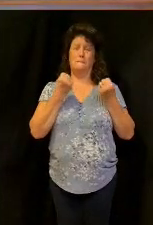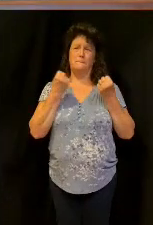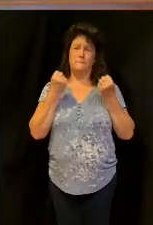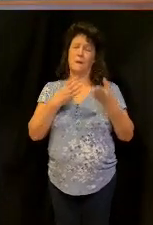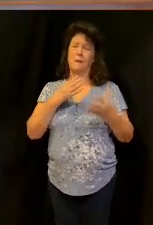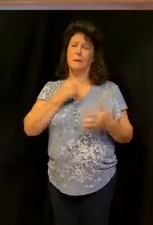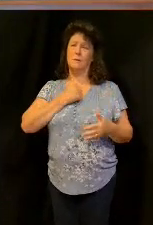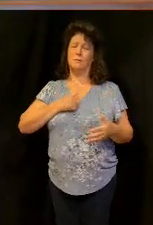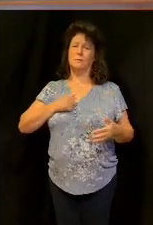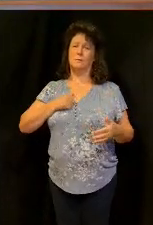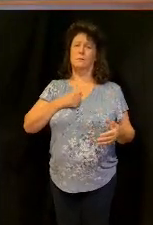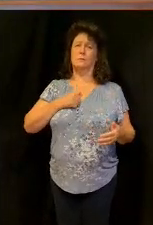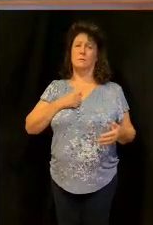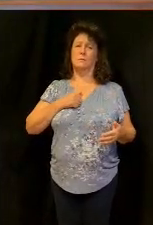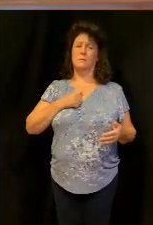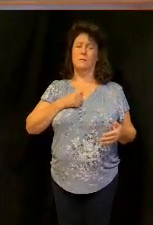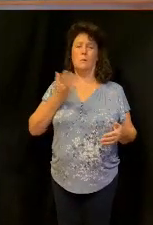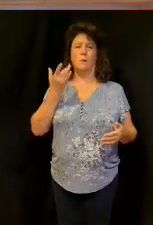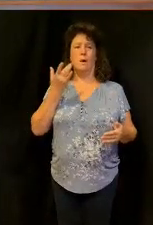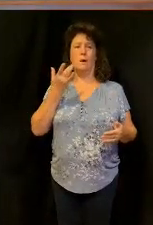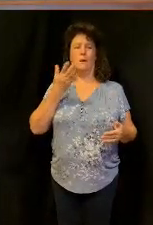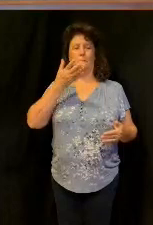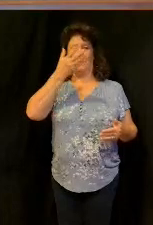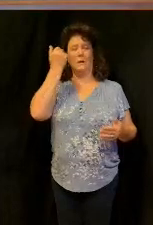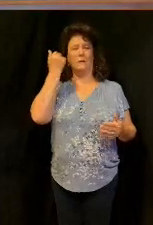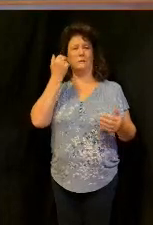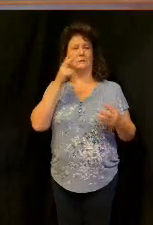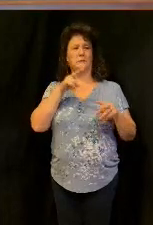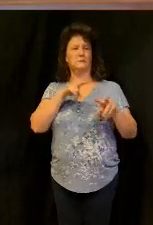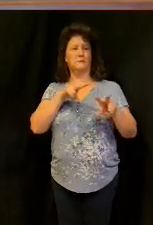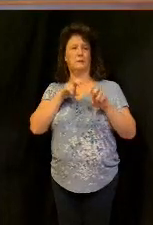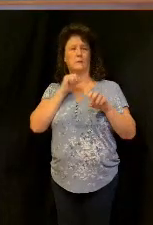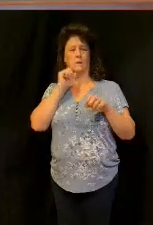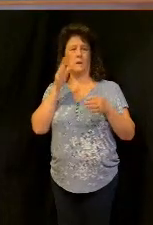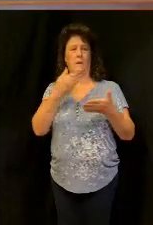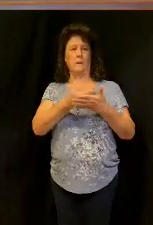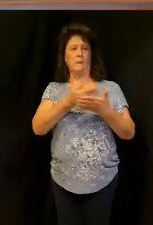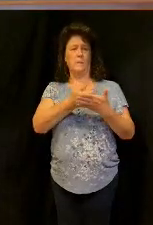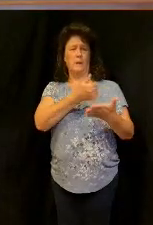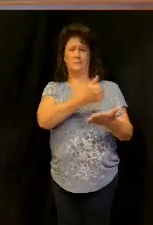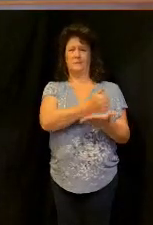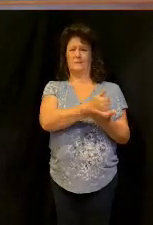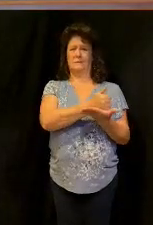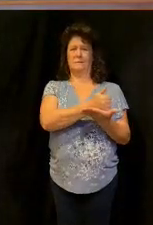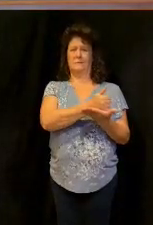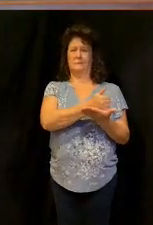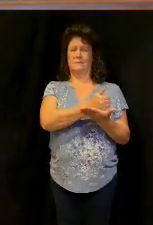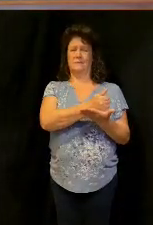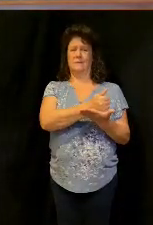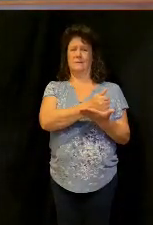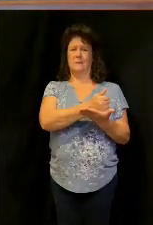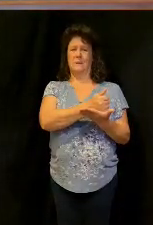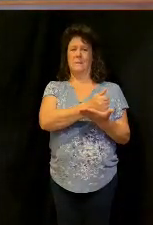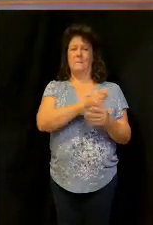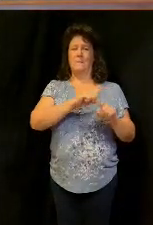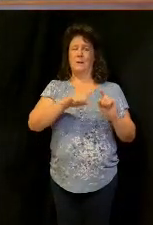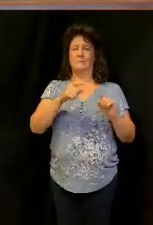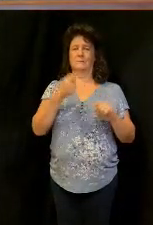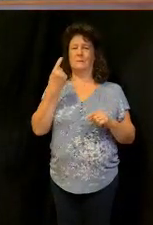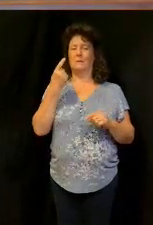because of the selfishness not because of the money it's because someone didn't know how to handle the money